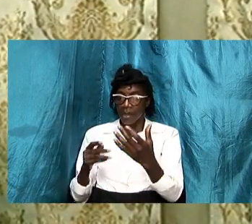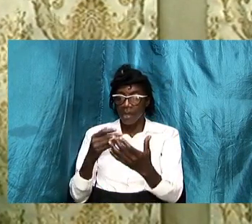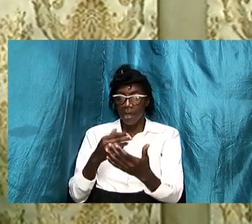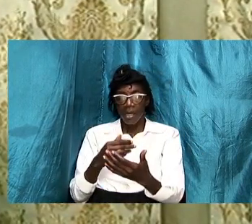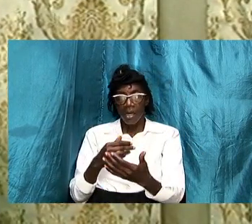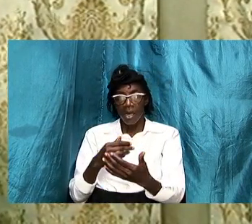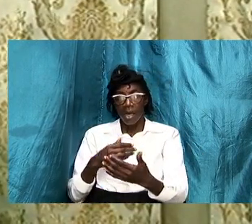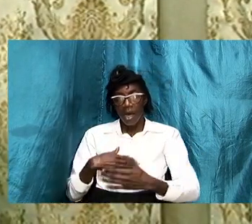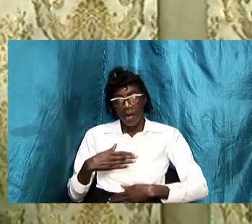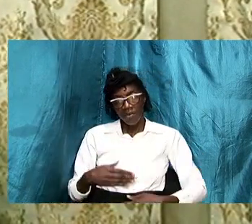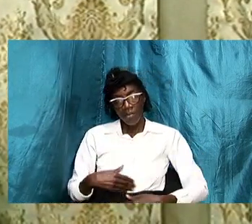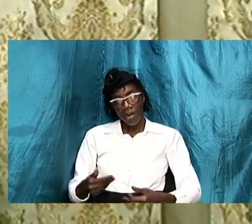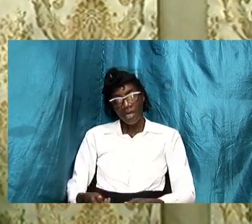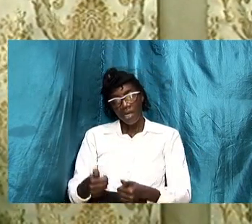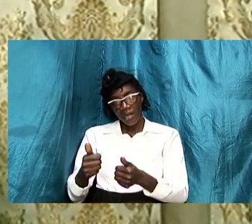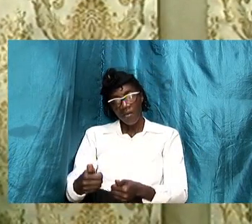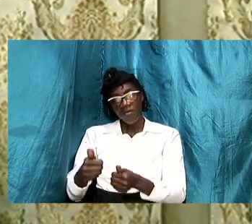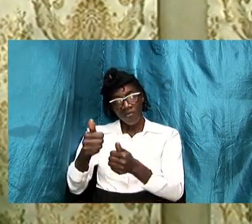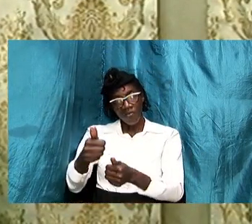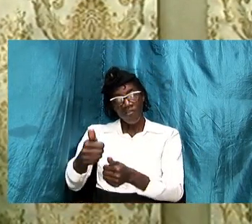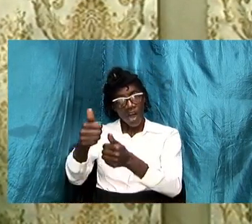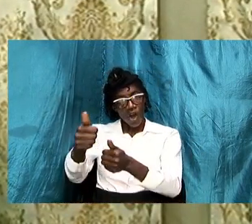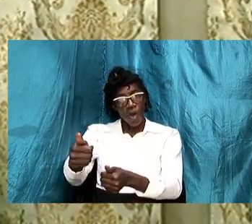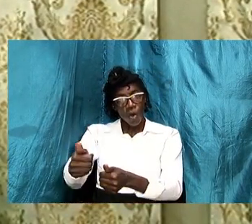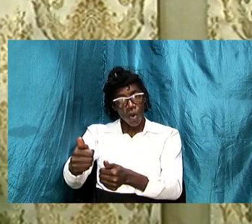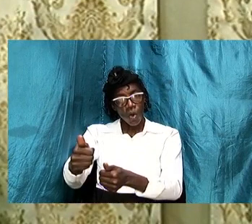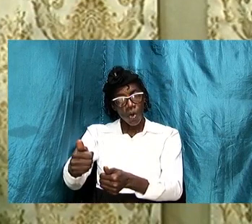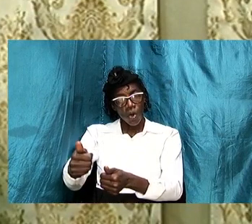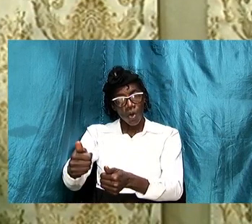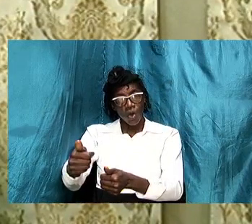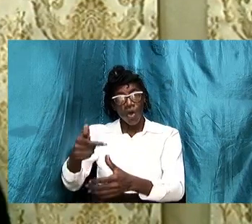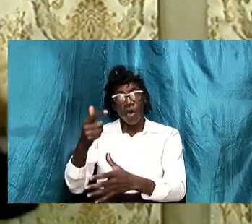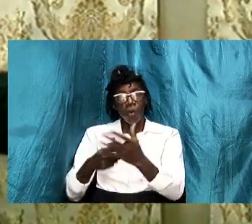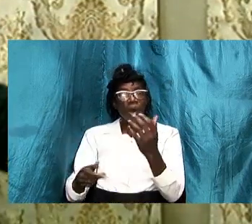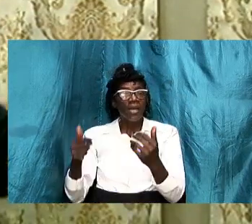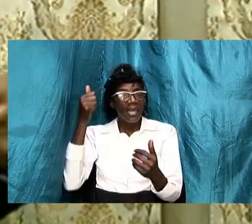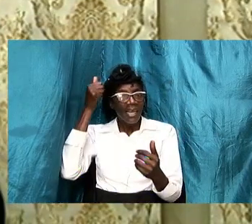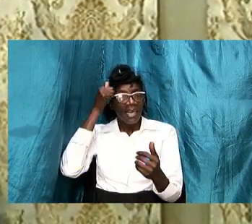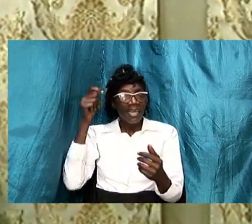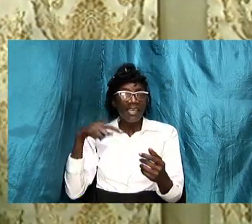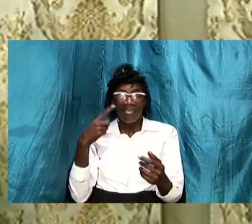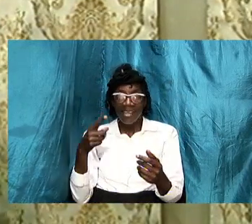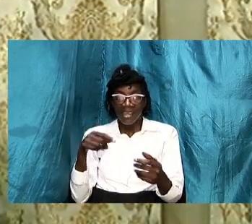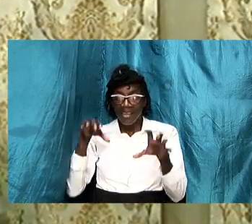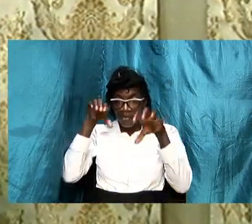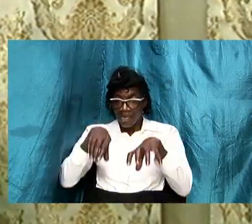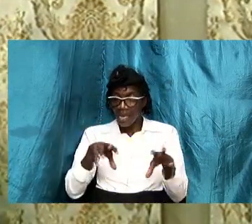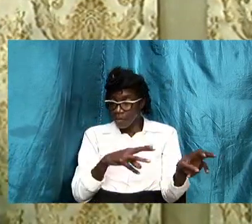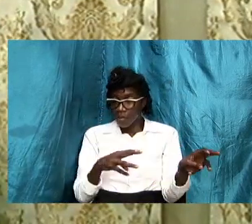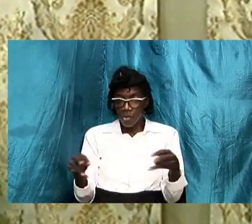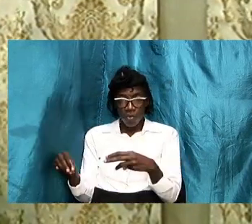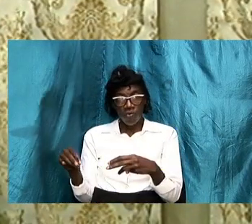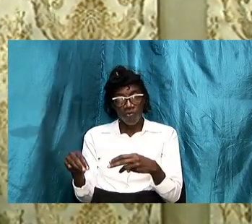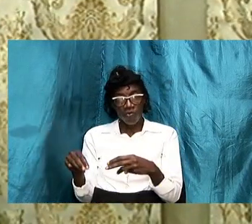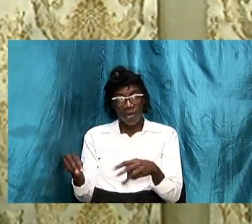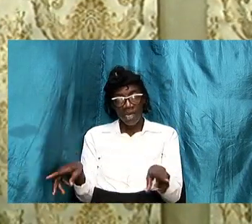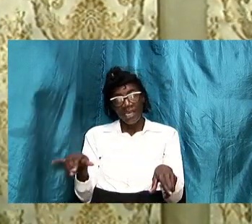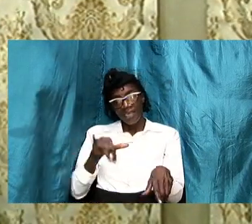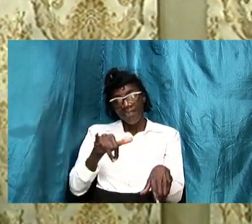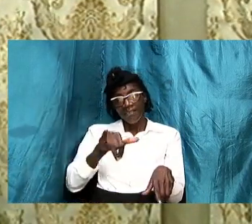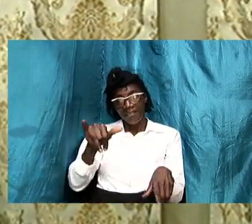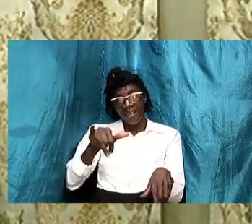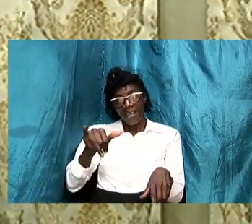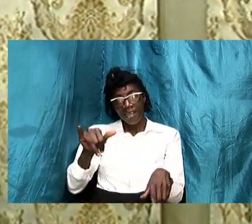follows the dictates of the head and we can move it it's the same